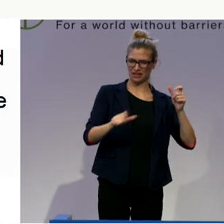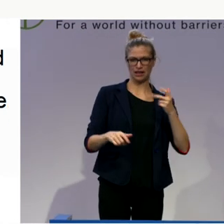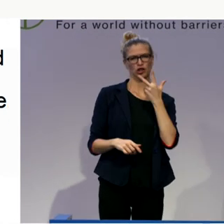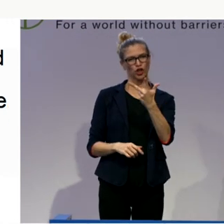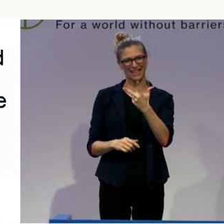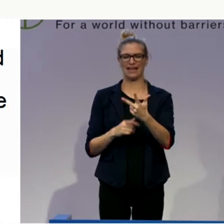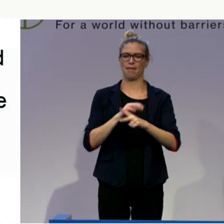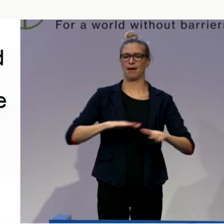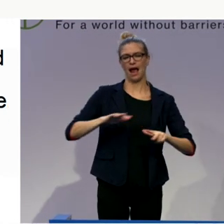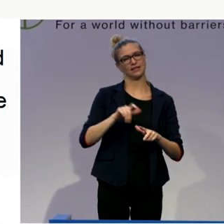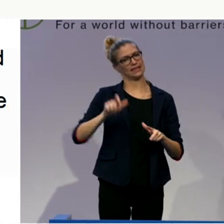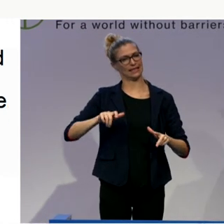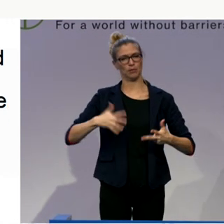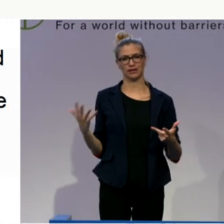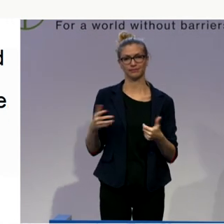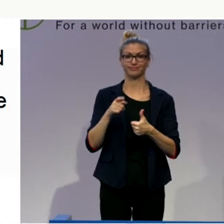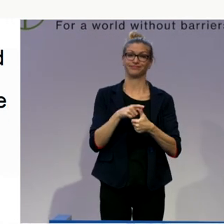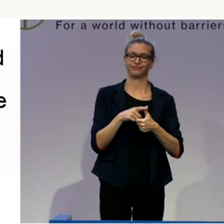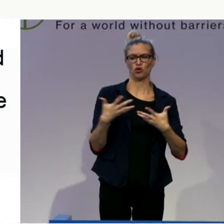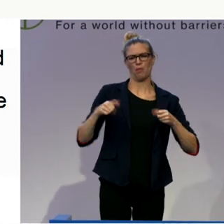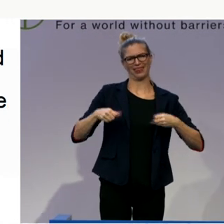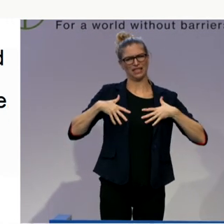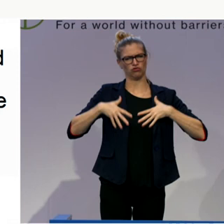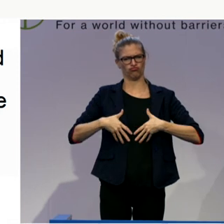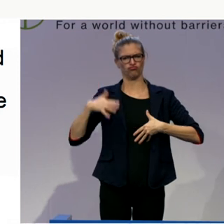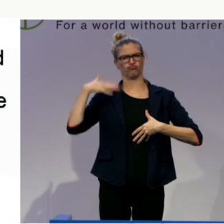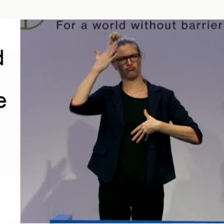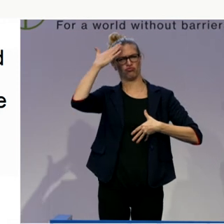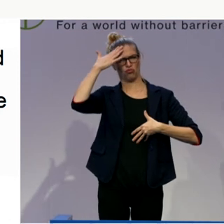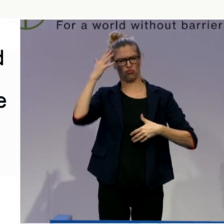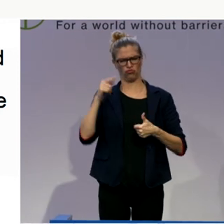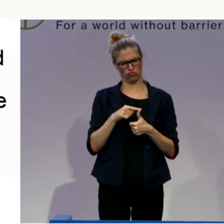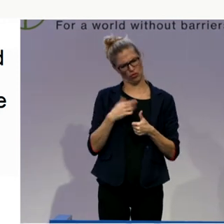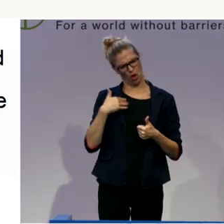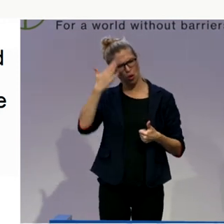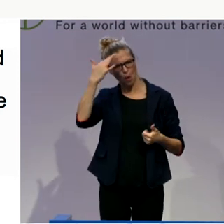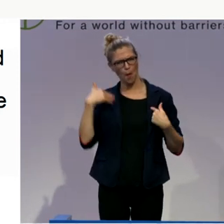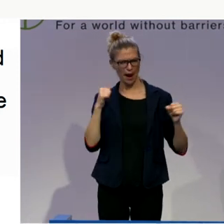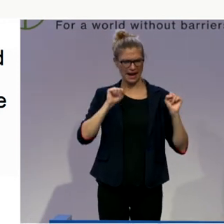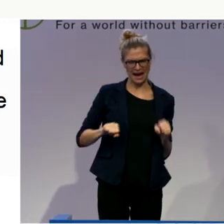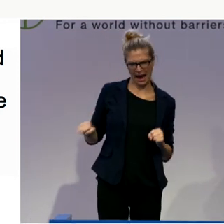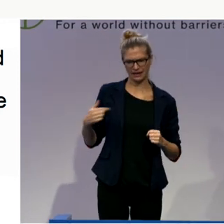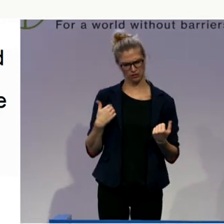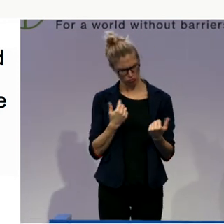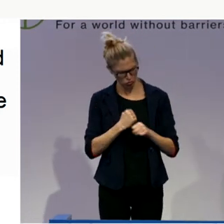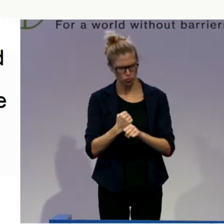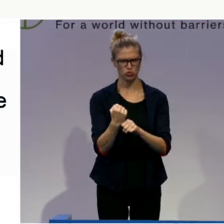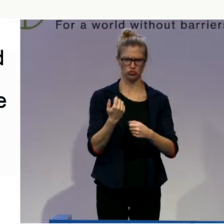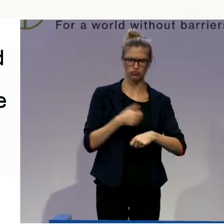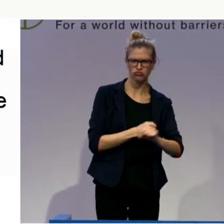competence. Everybody is going to be competent in what he or she is doing, and to learn something, to get,